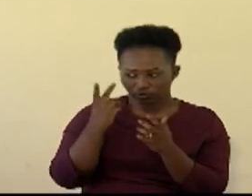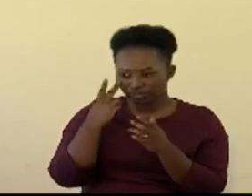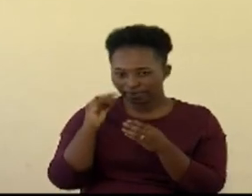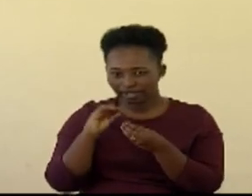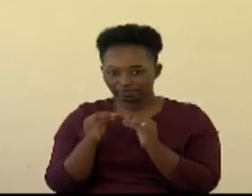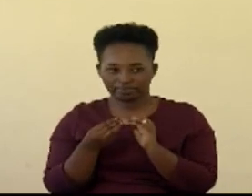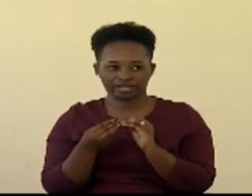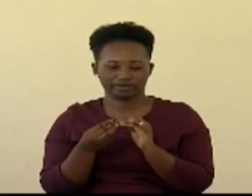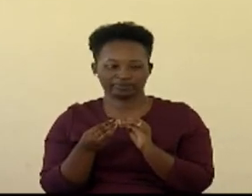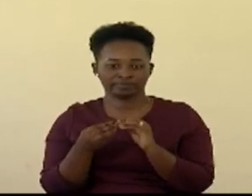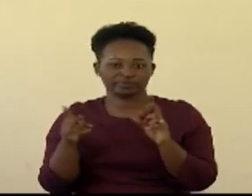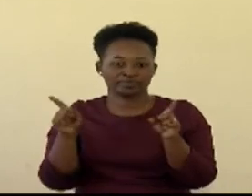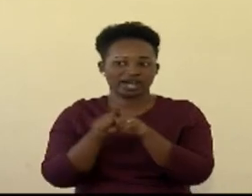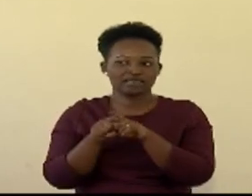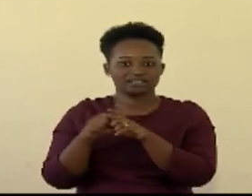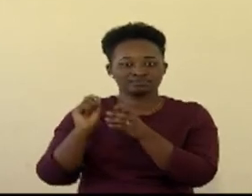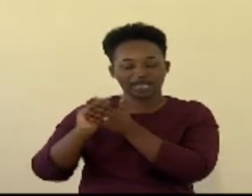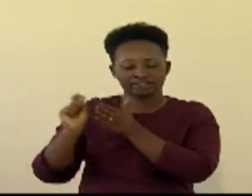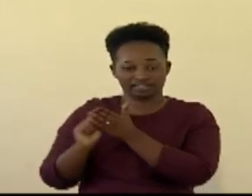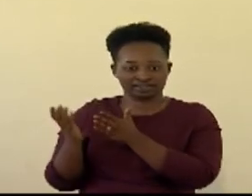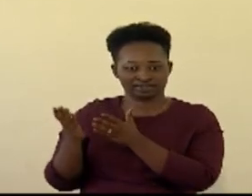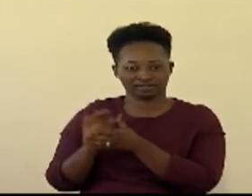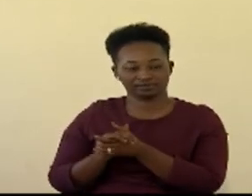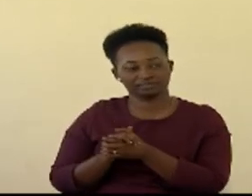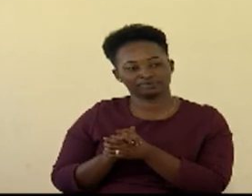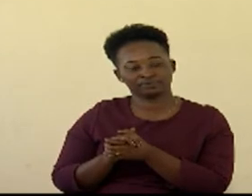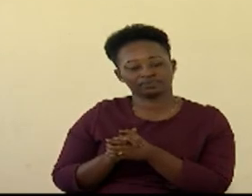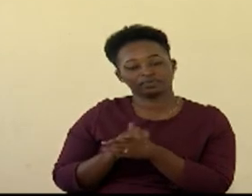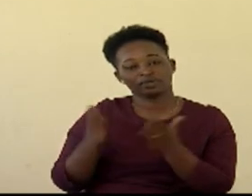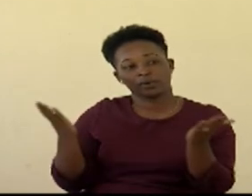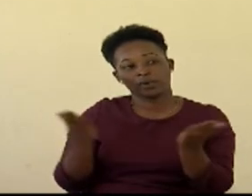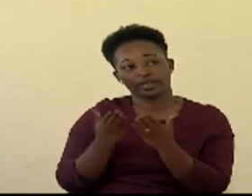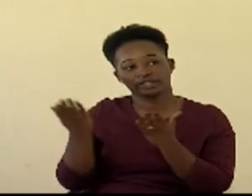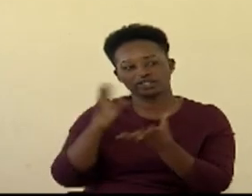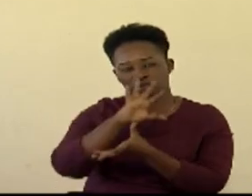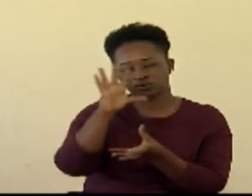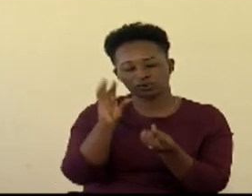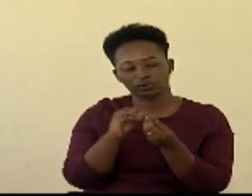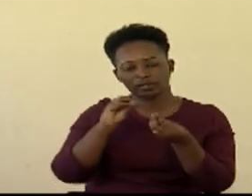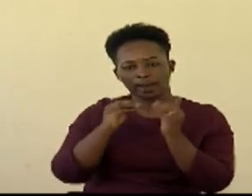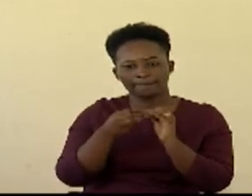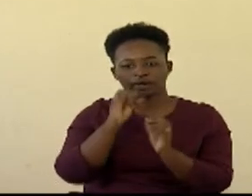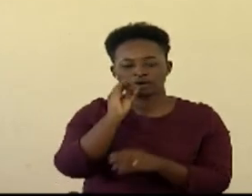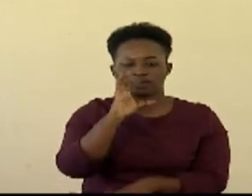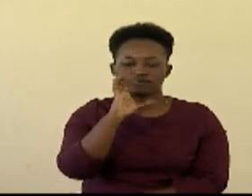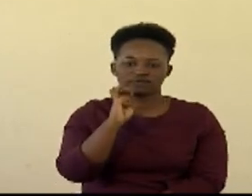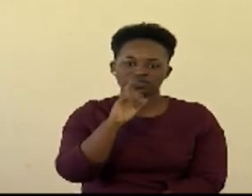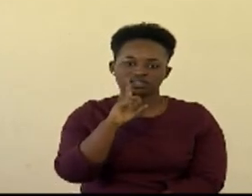as the one down where the laser is. Total number of cells within the tissue.